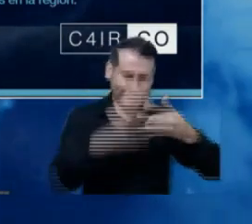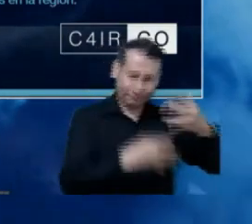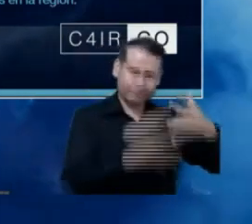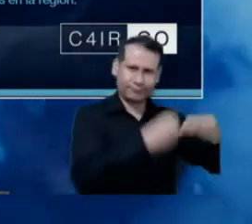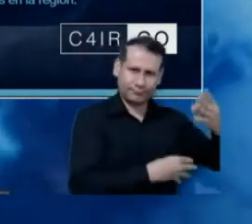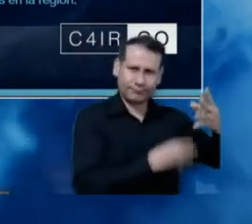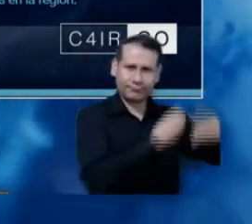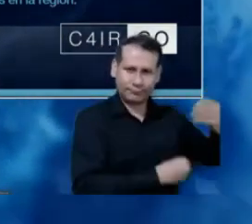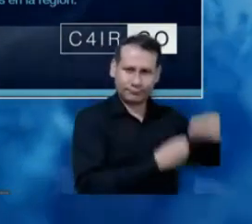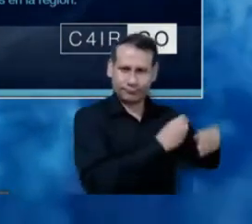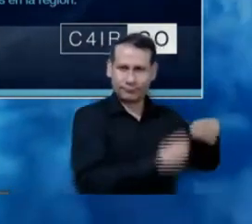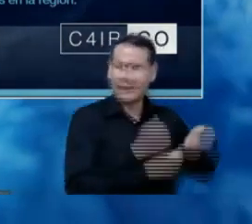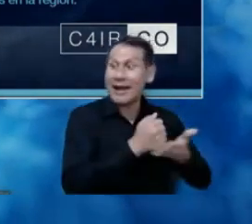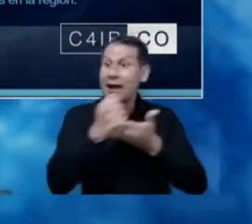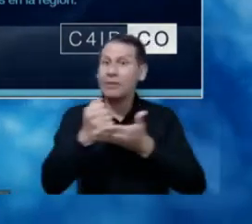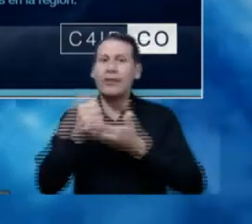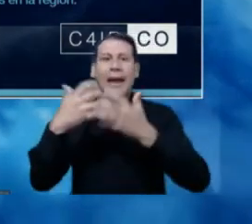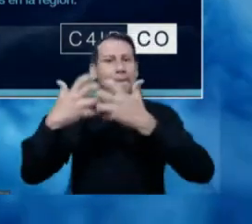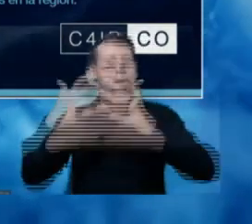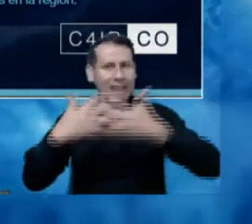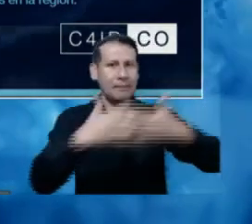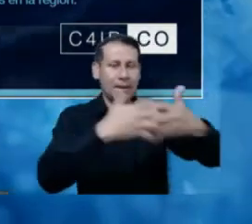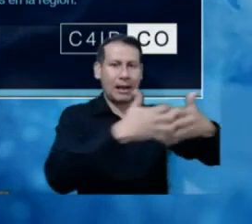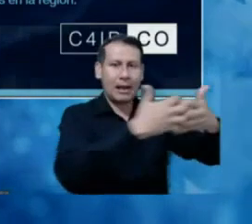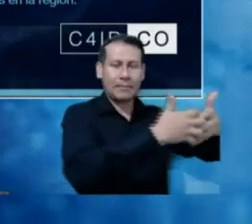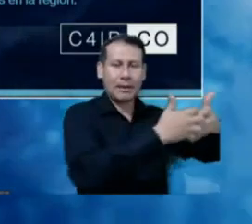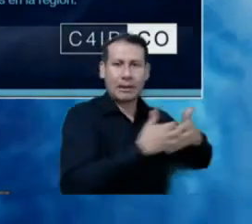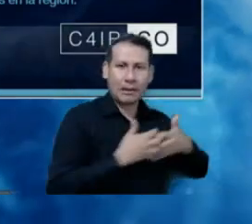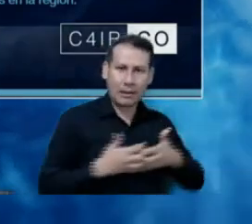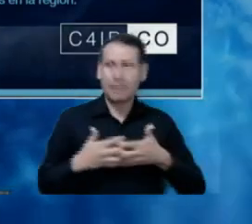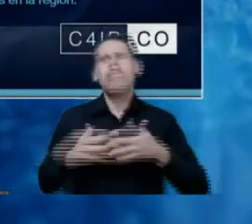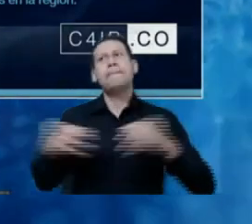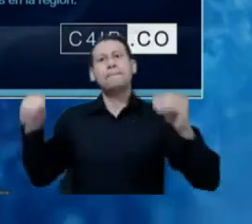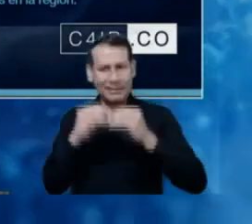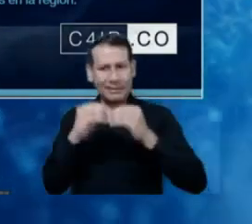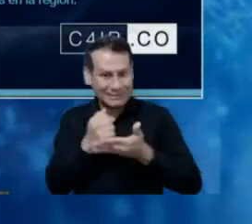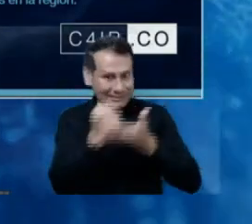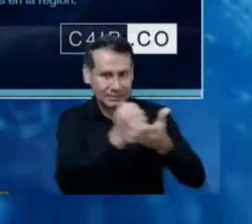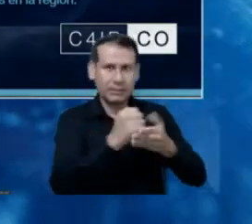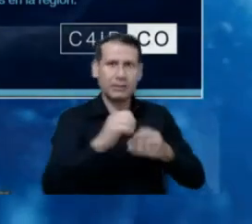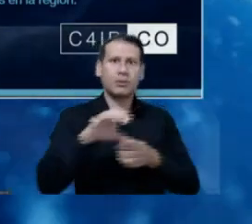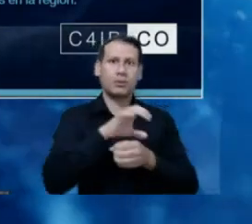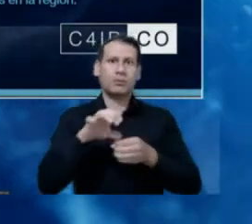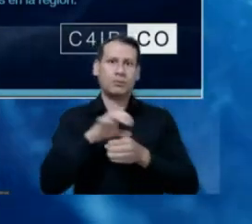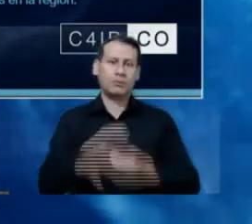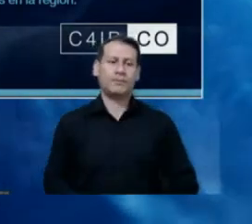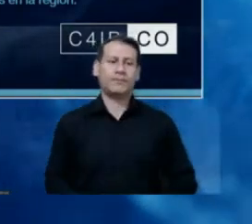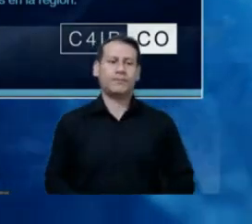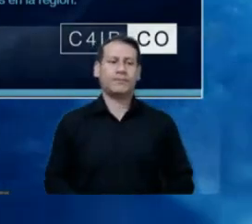to, not only for companies, but for entire cities.